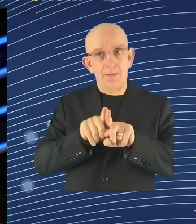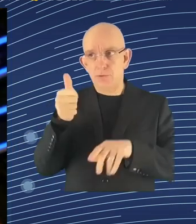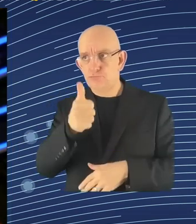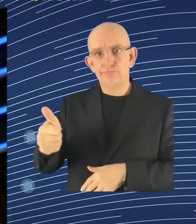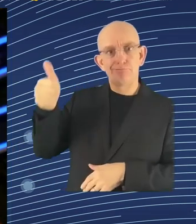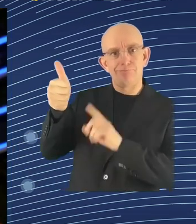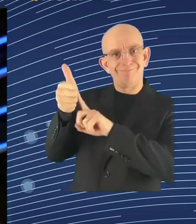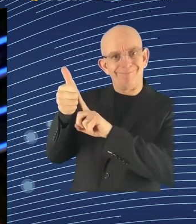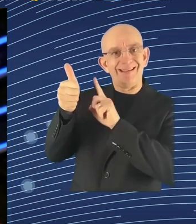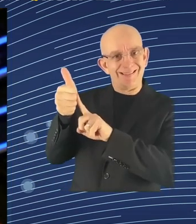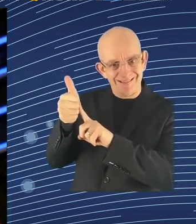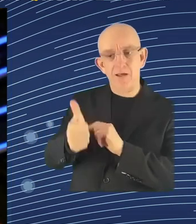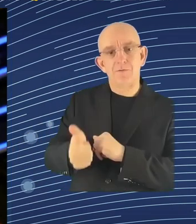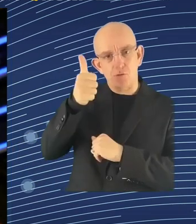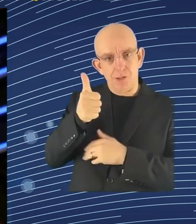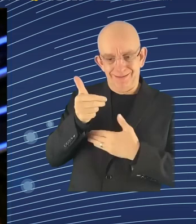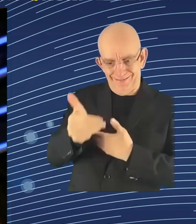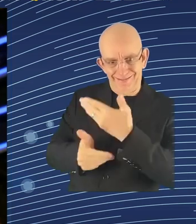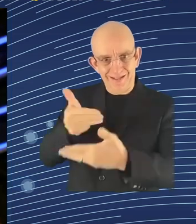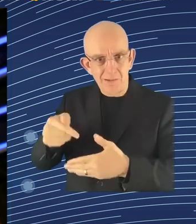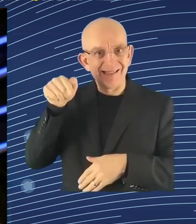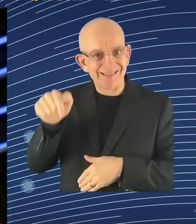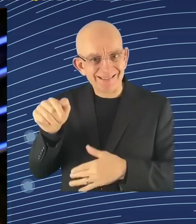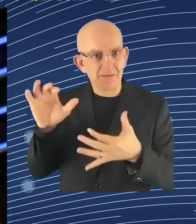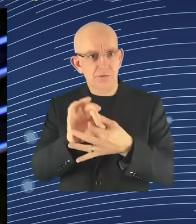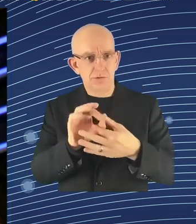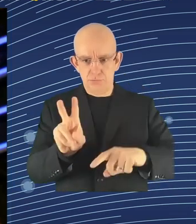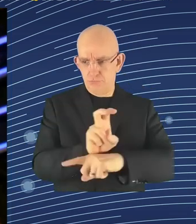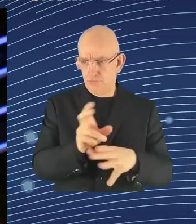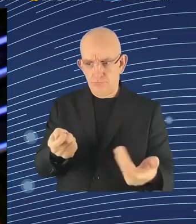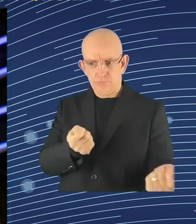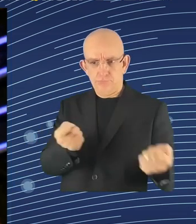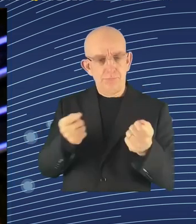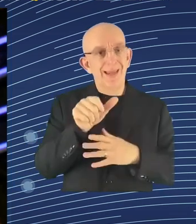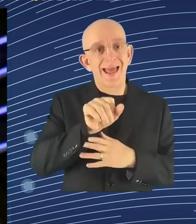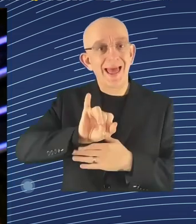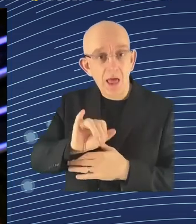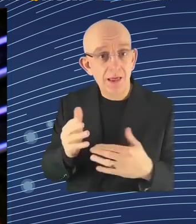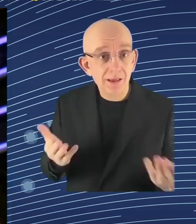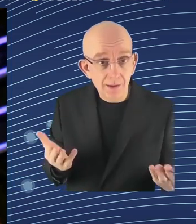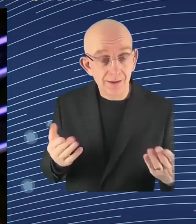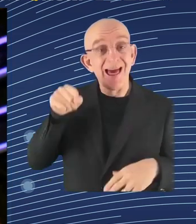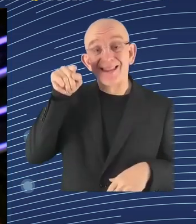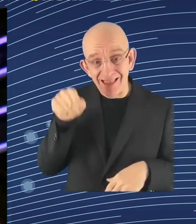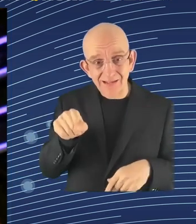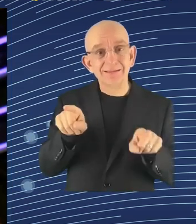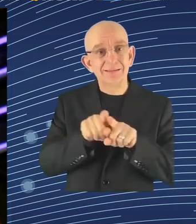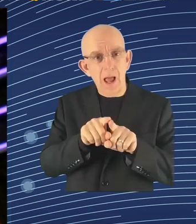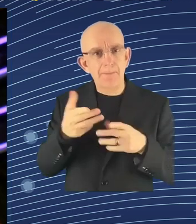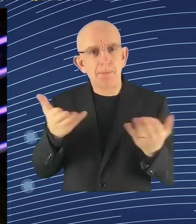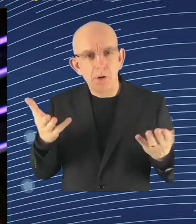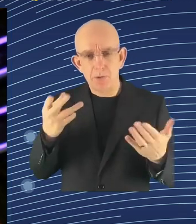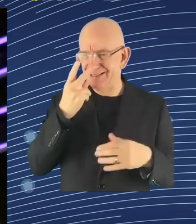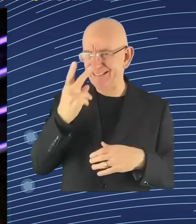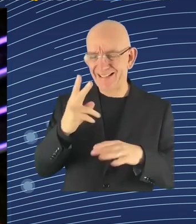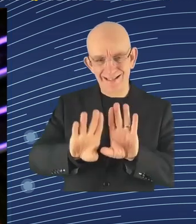distinguishment between the two acts, the AI act is really regulating how these systems are made, and the platform work directive is for the first